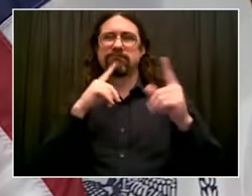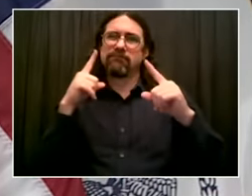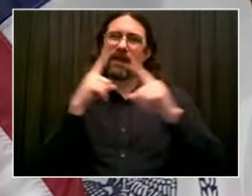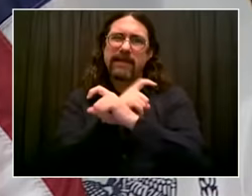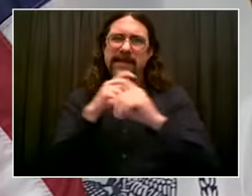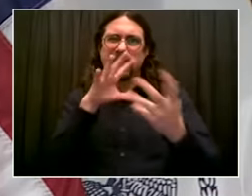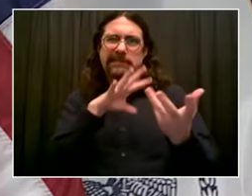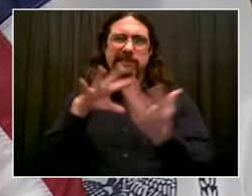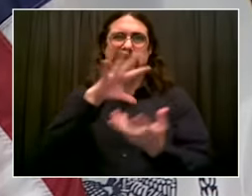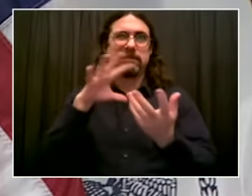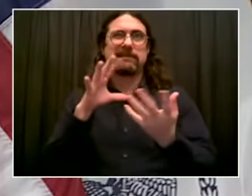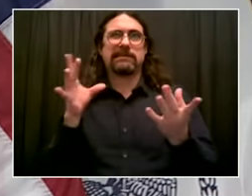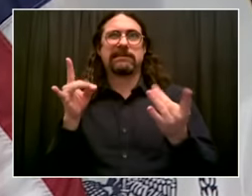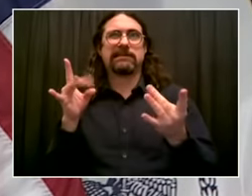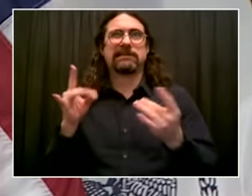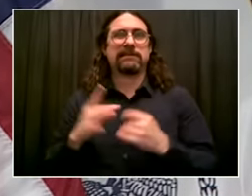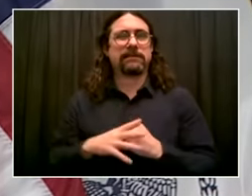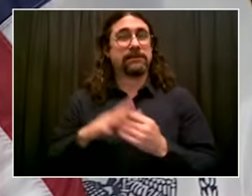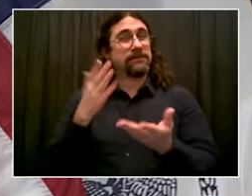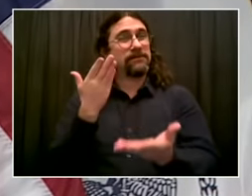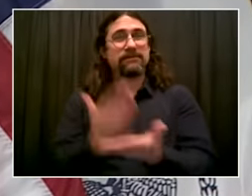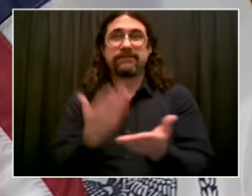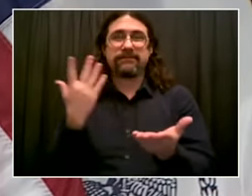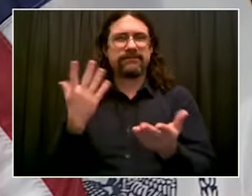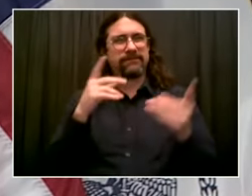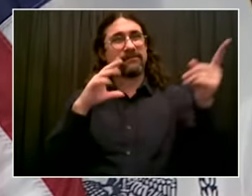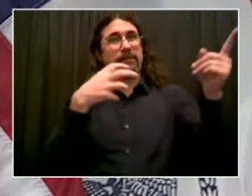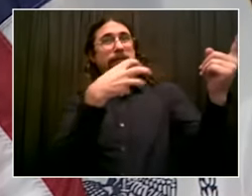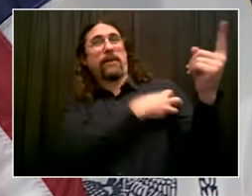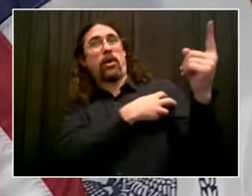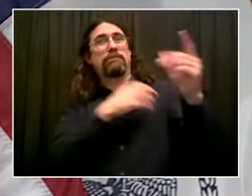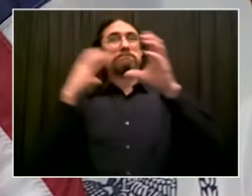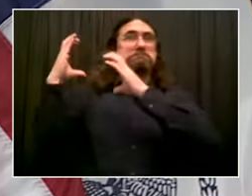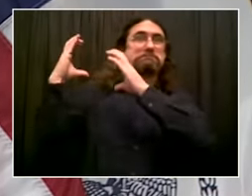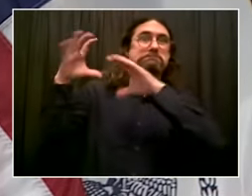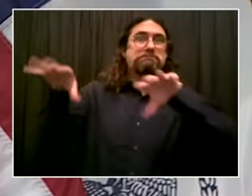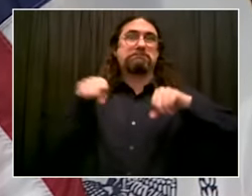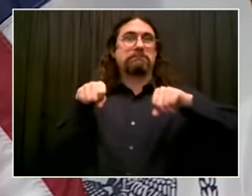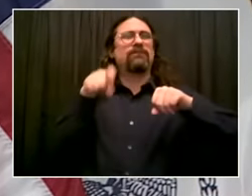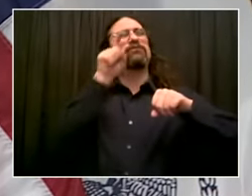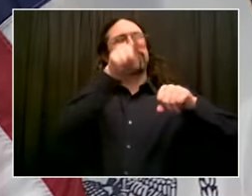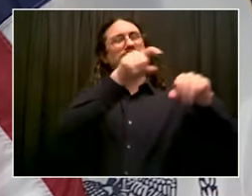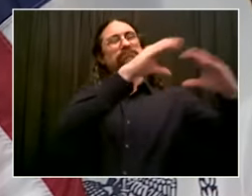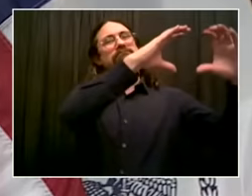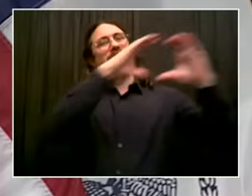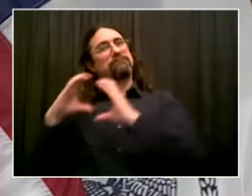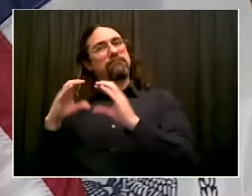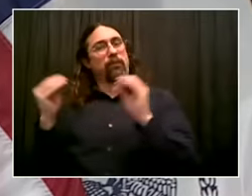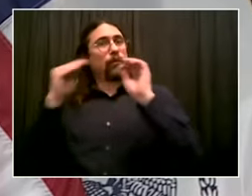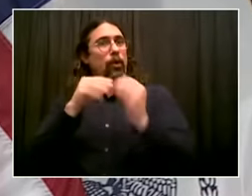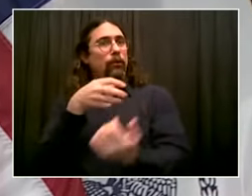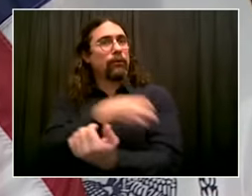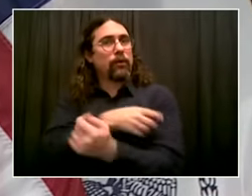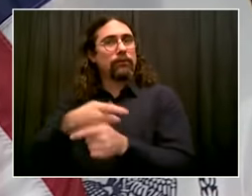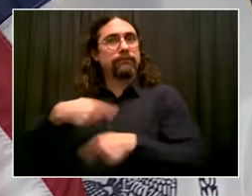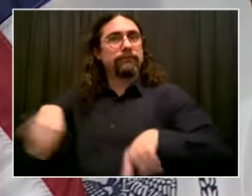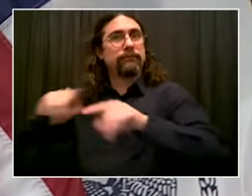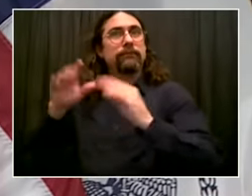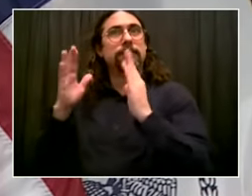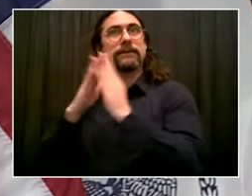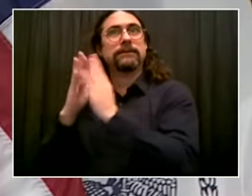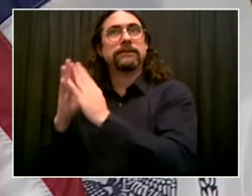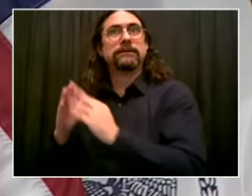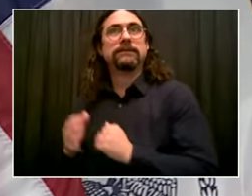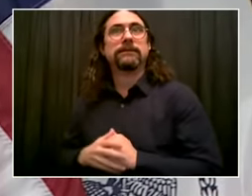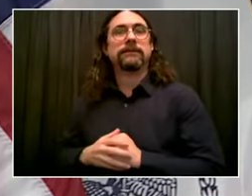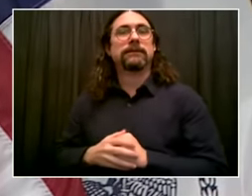move in the right direction, but we should ultimately go farther. Go ahead, Erin. Okay, thanks. And then if you were to get some